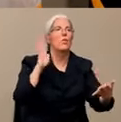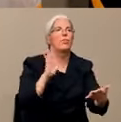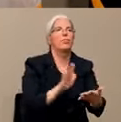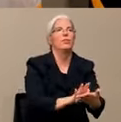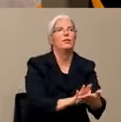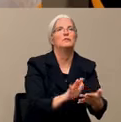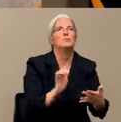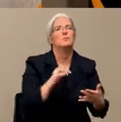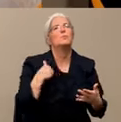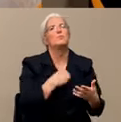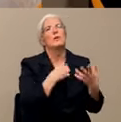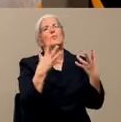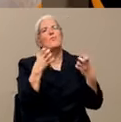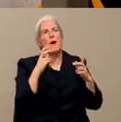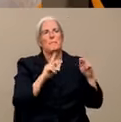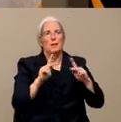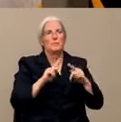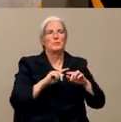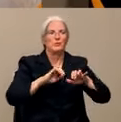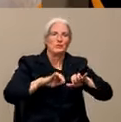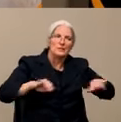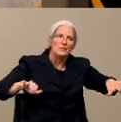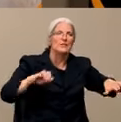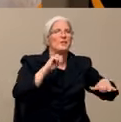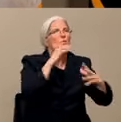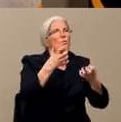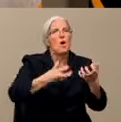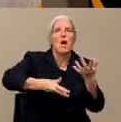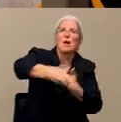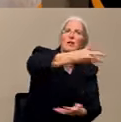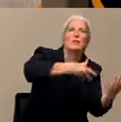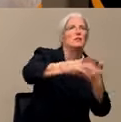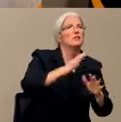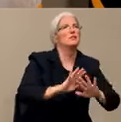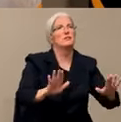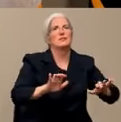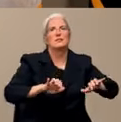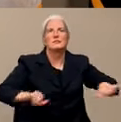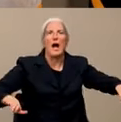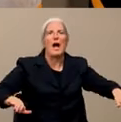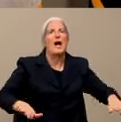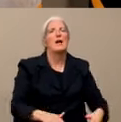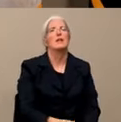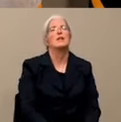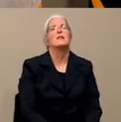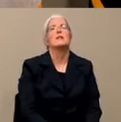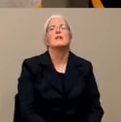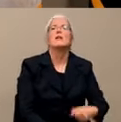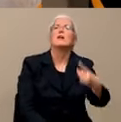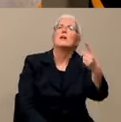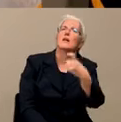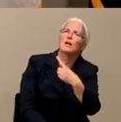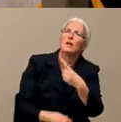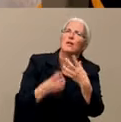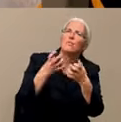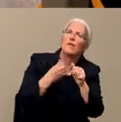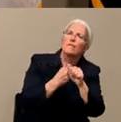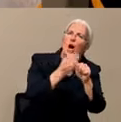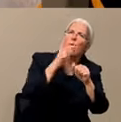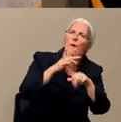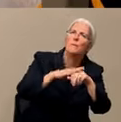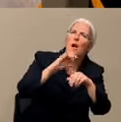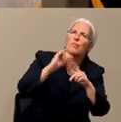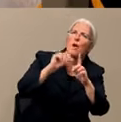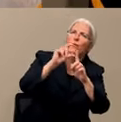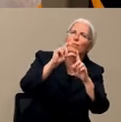people to start mixing again in the ways they haven't been. I'd like to follow up on that question. used the term social network, which people might think